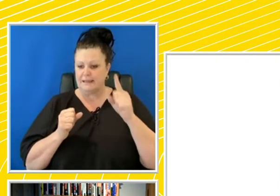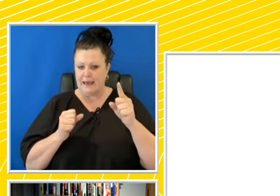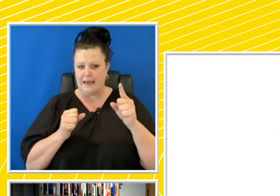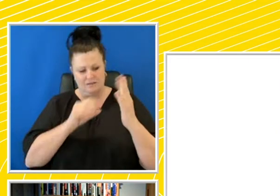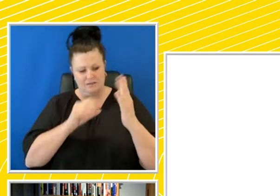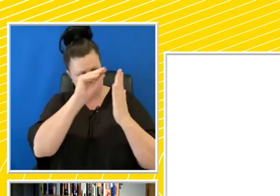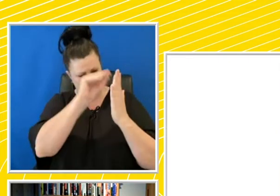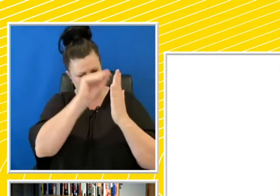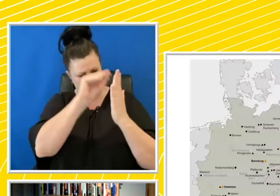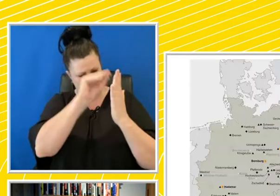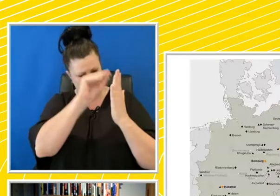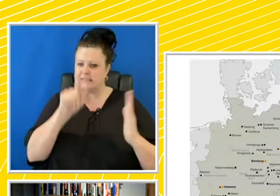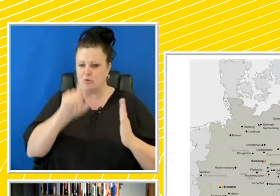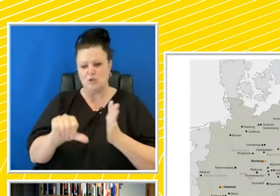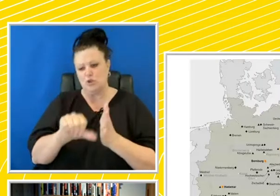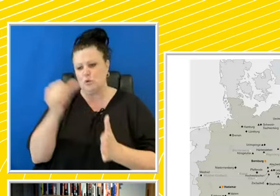useless.